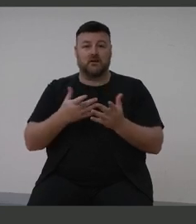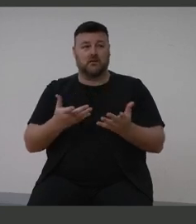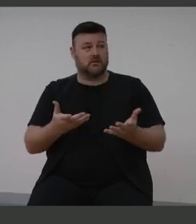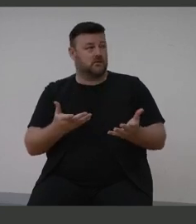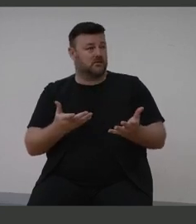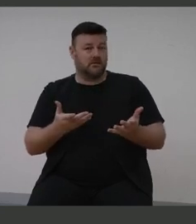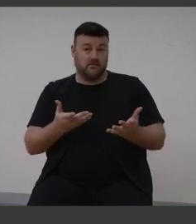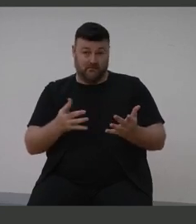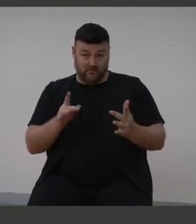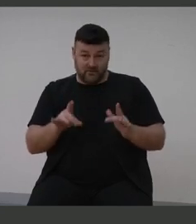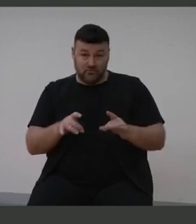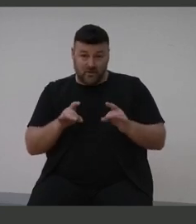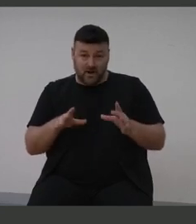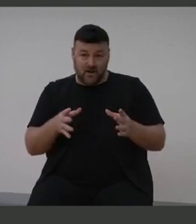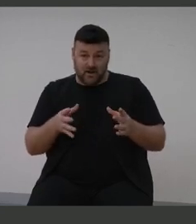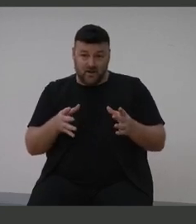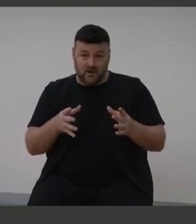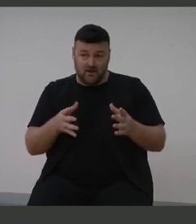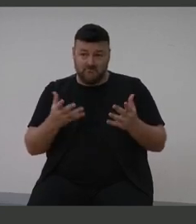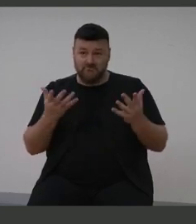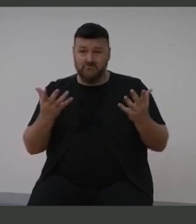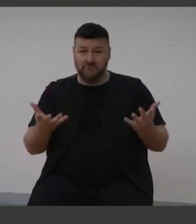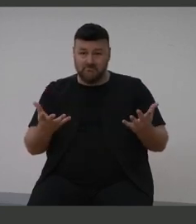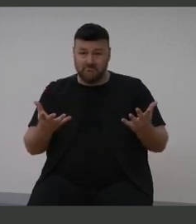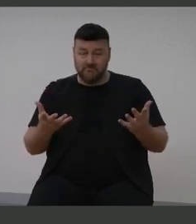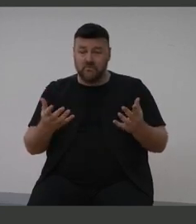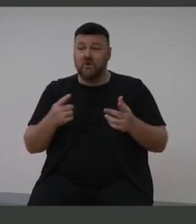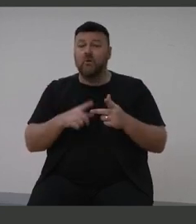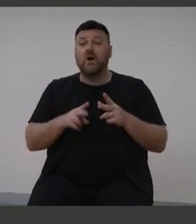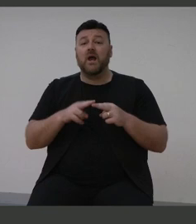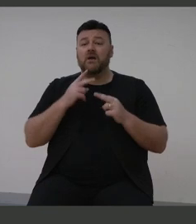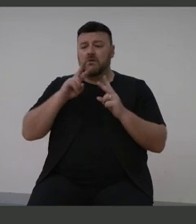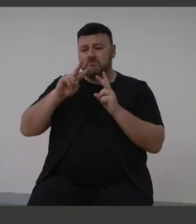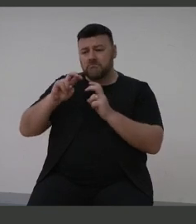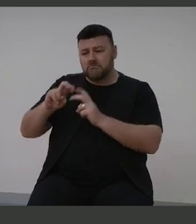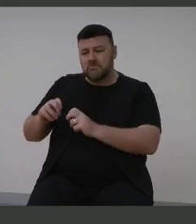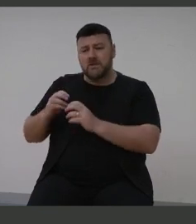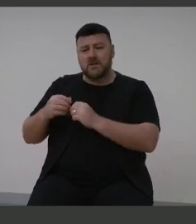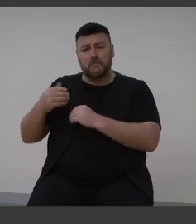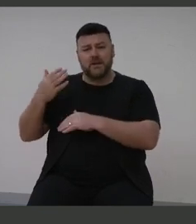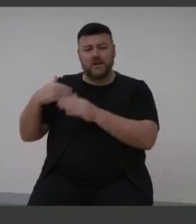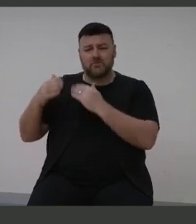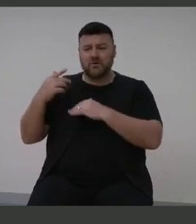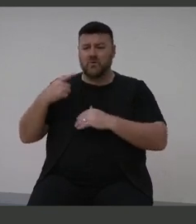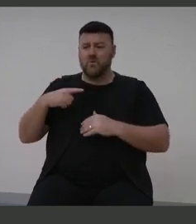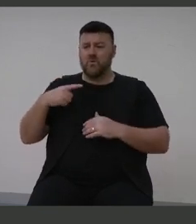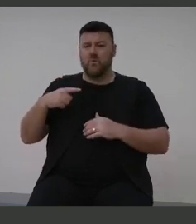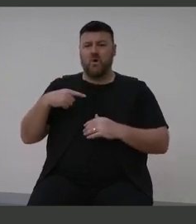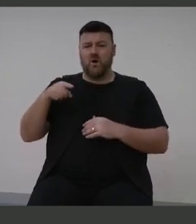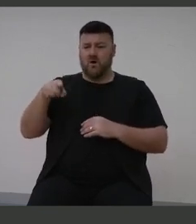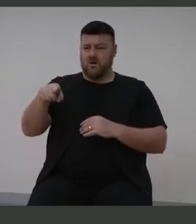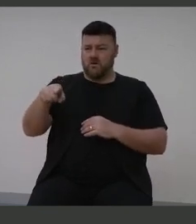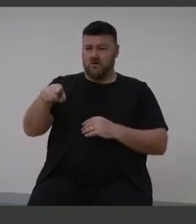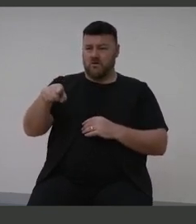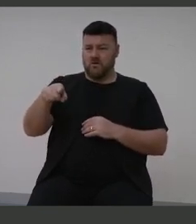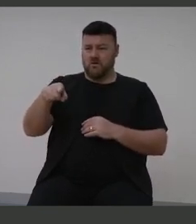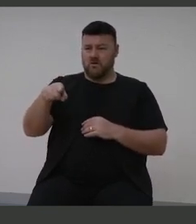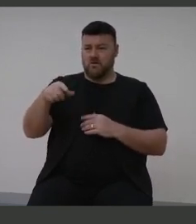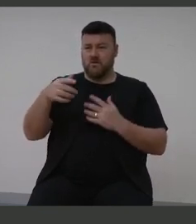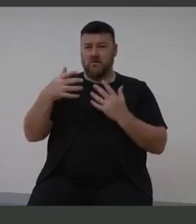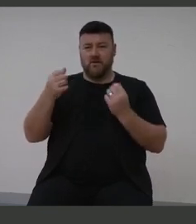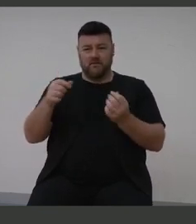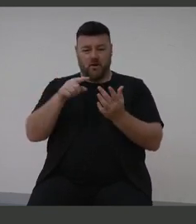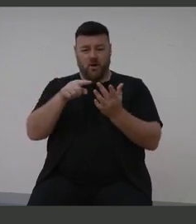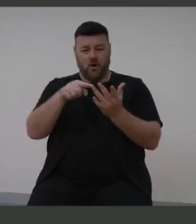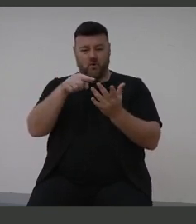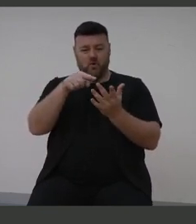a first world nation. So when you tease out some of the history associated with that, is that why is this middle aged person getting a complication